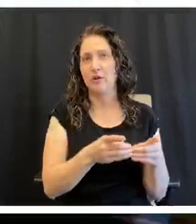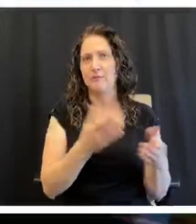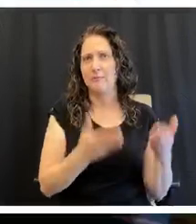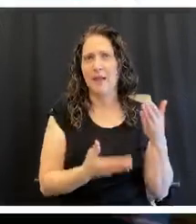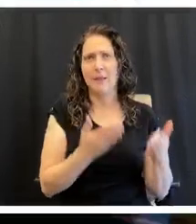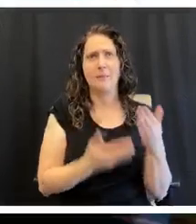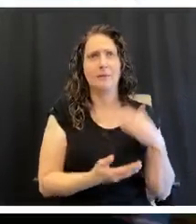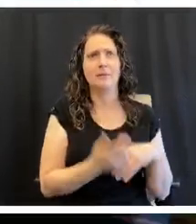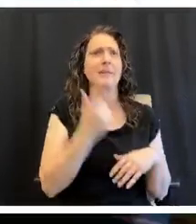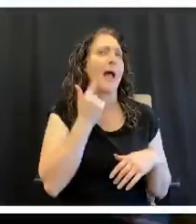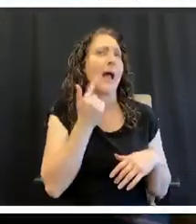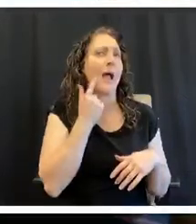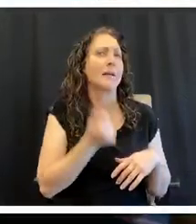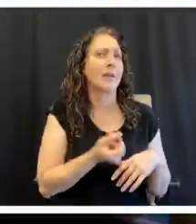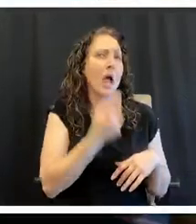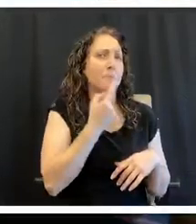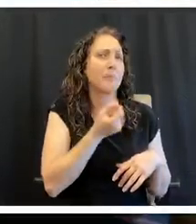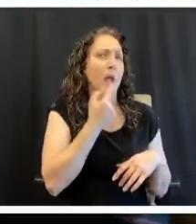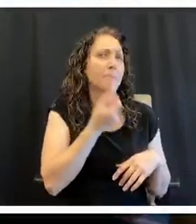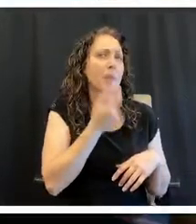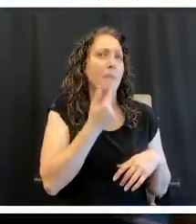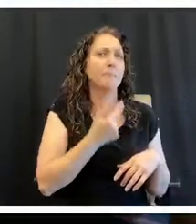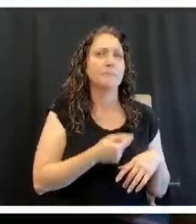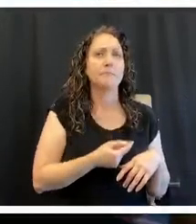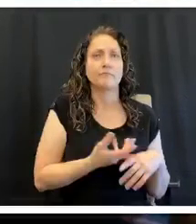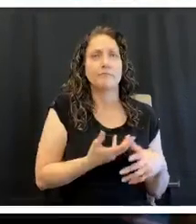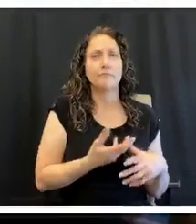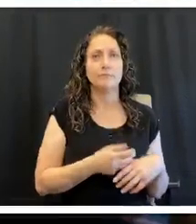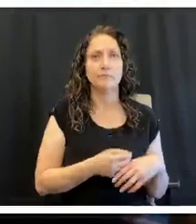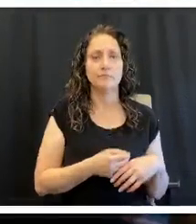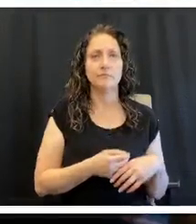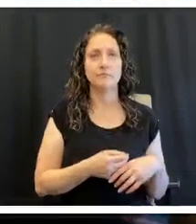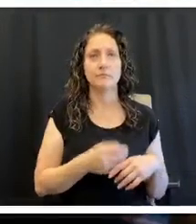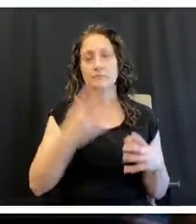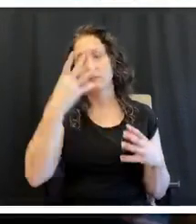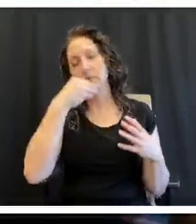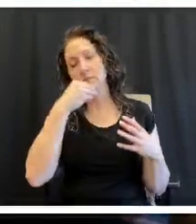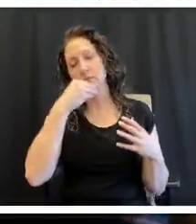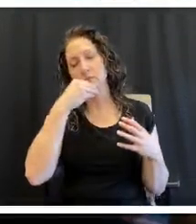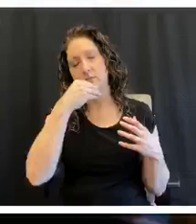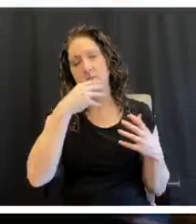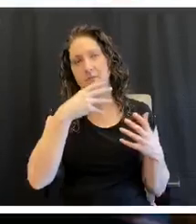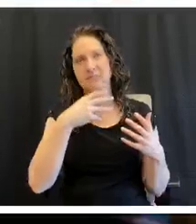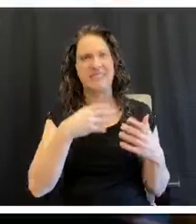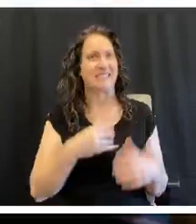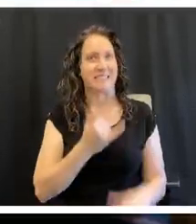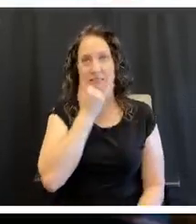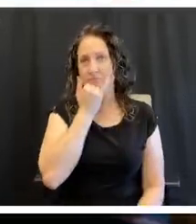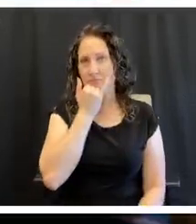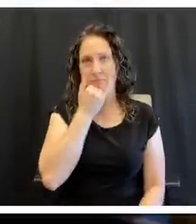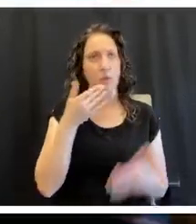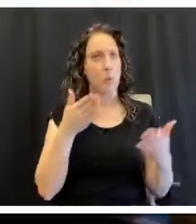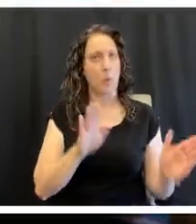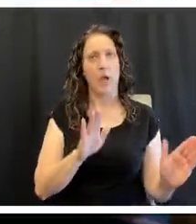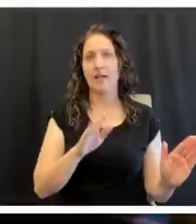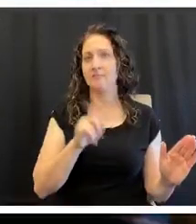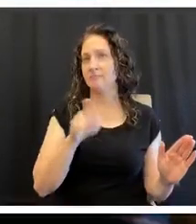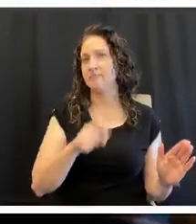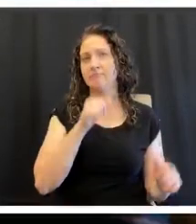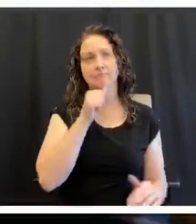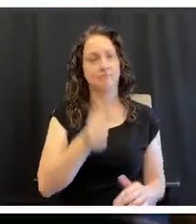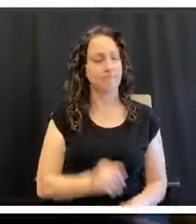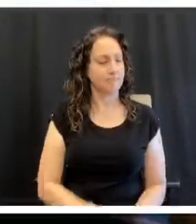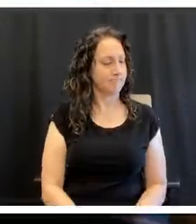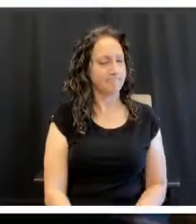pieces of candy or something like that. And then I'd go to bed and that's not the way you do things. That's not the way you should do things.